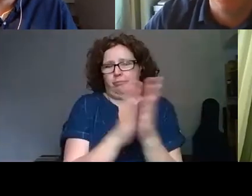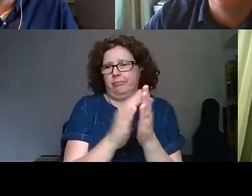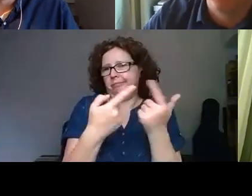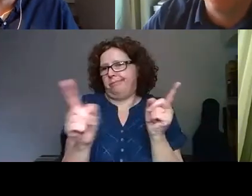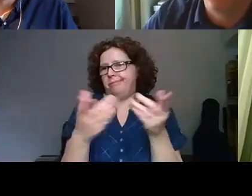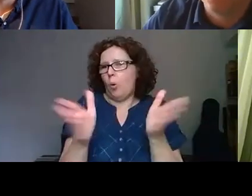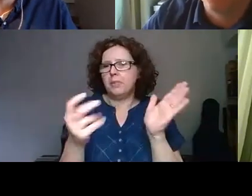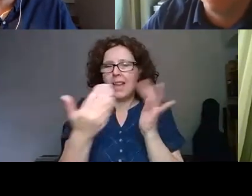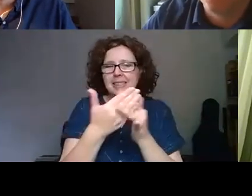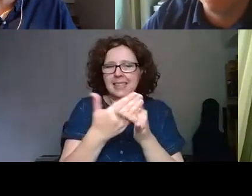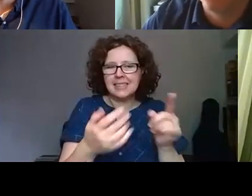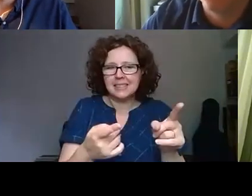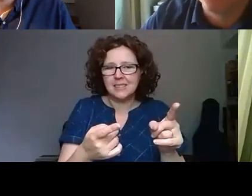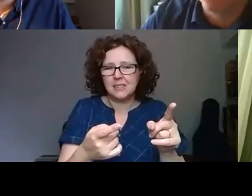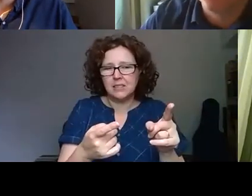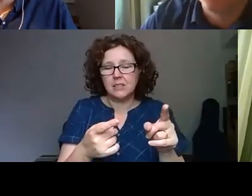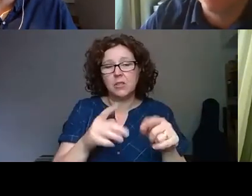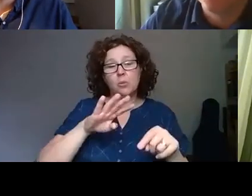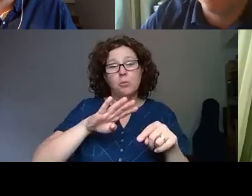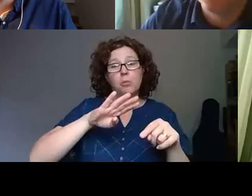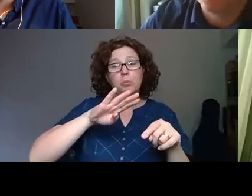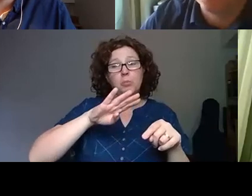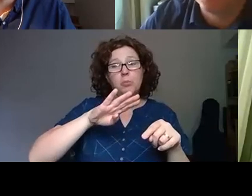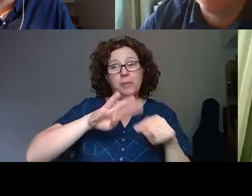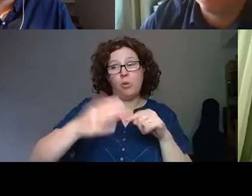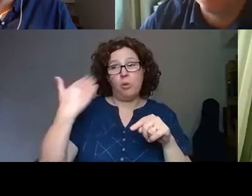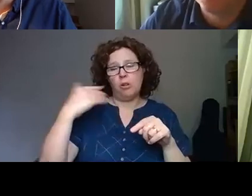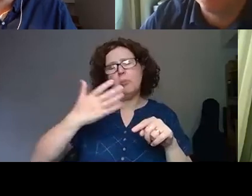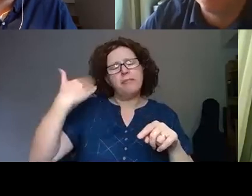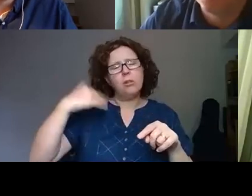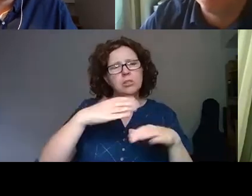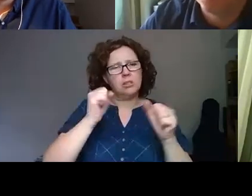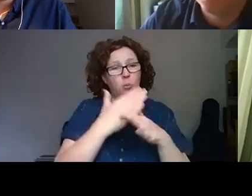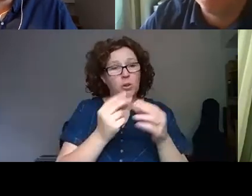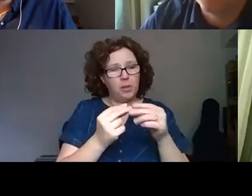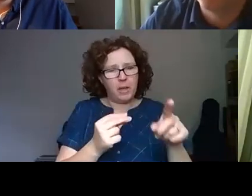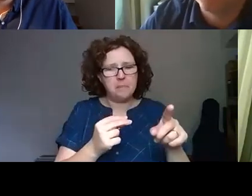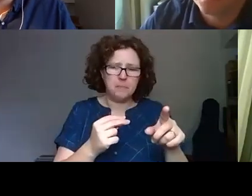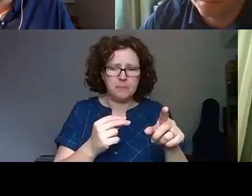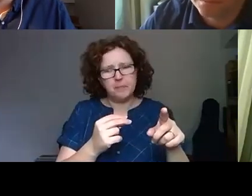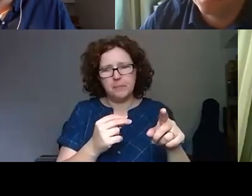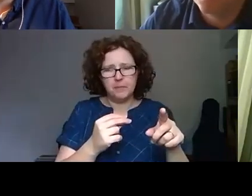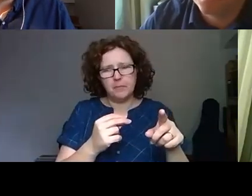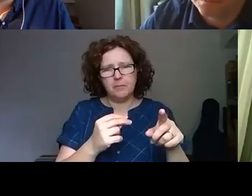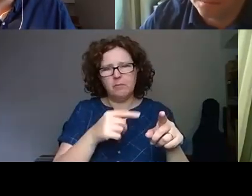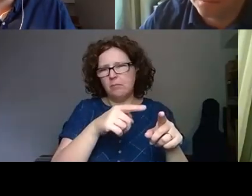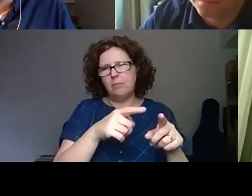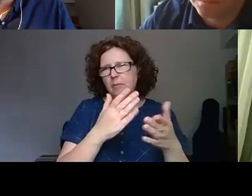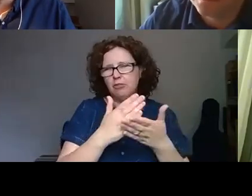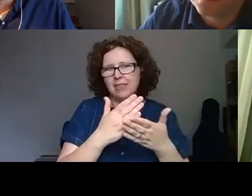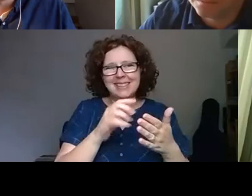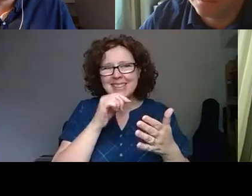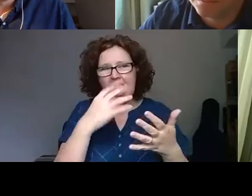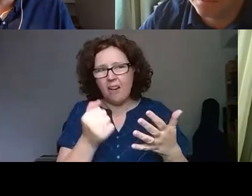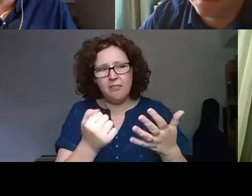And I think before started before we started working with them in any great way. I hadn't really got the capacity or